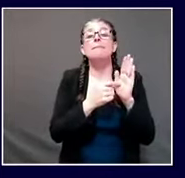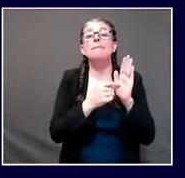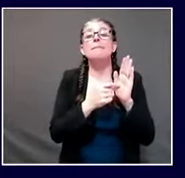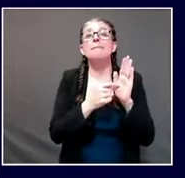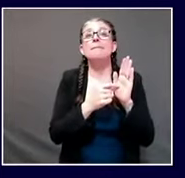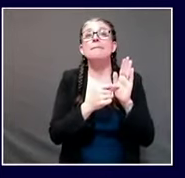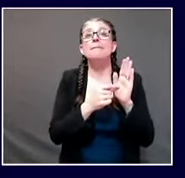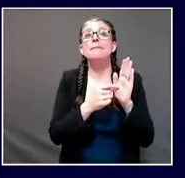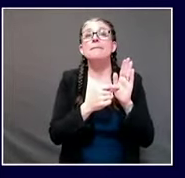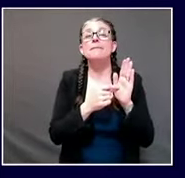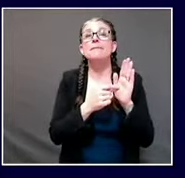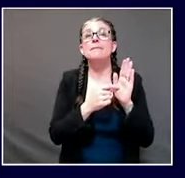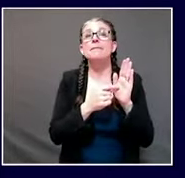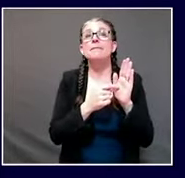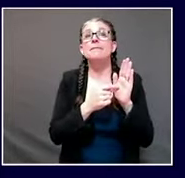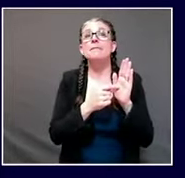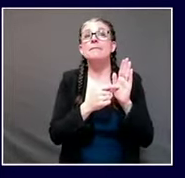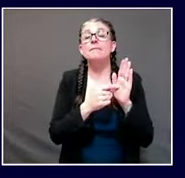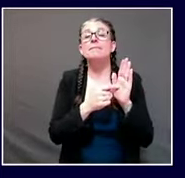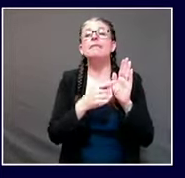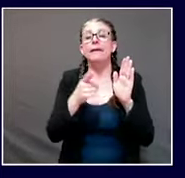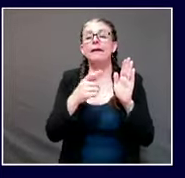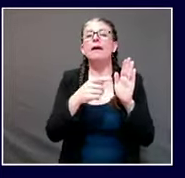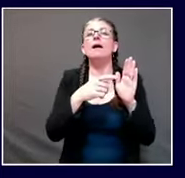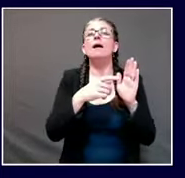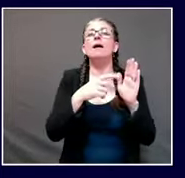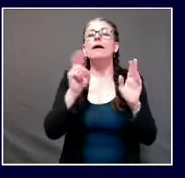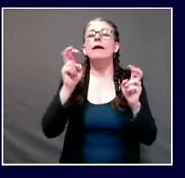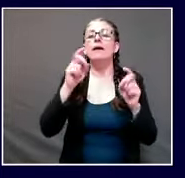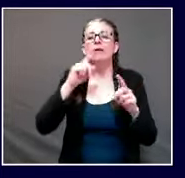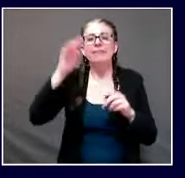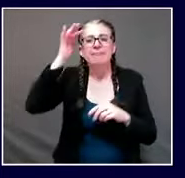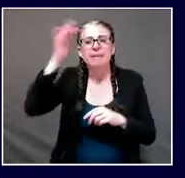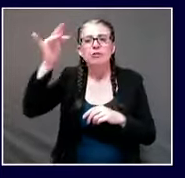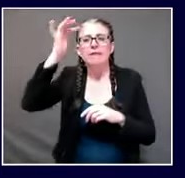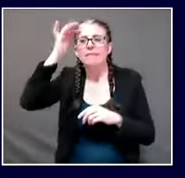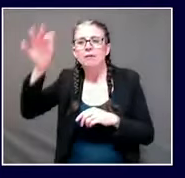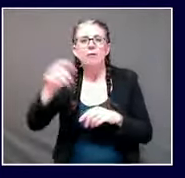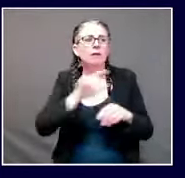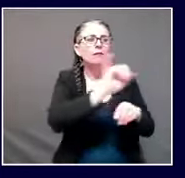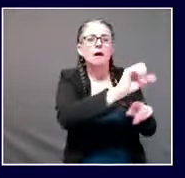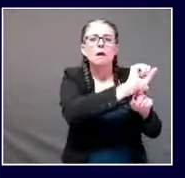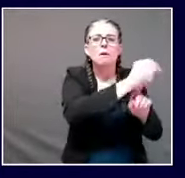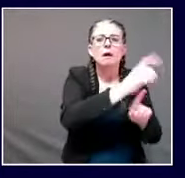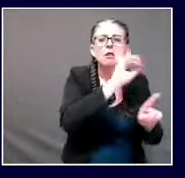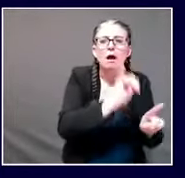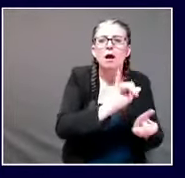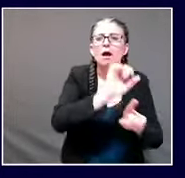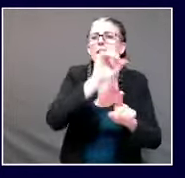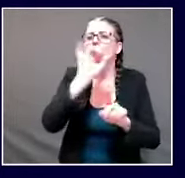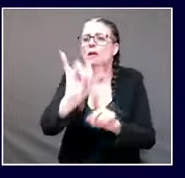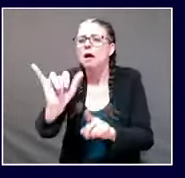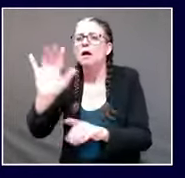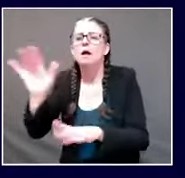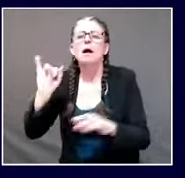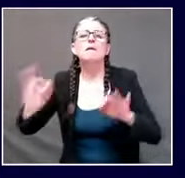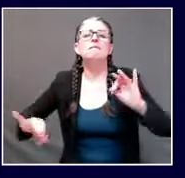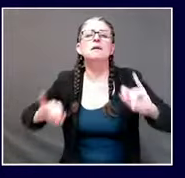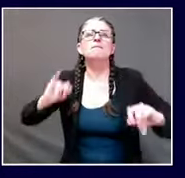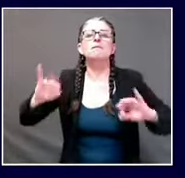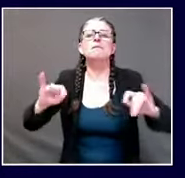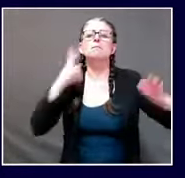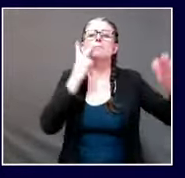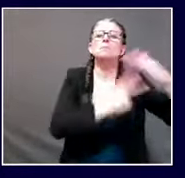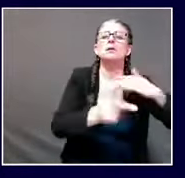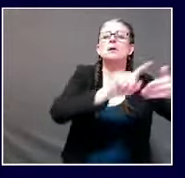scenarios and hypotheticals and models and planning sessions to try to project one of many different courses that the